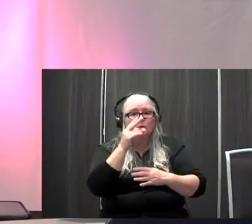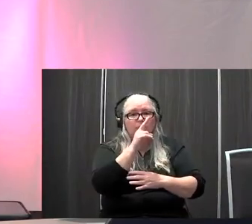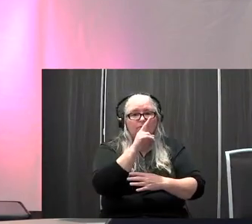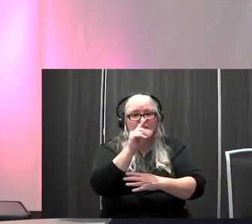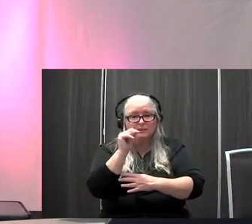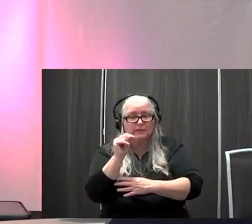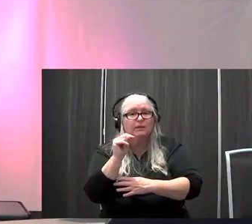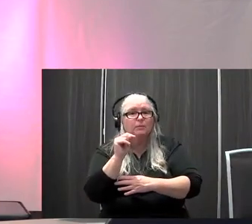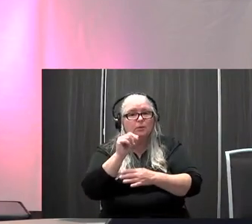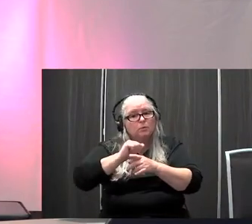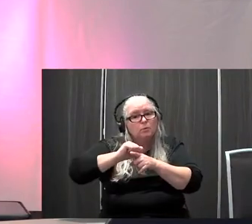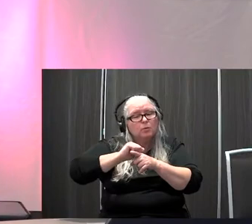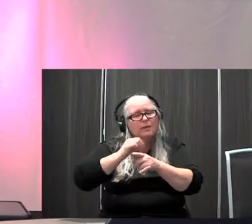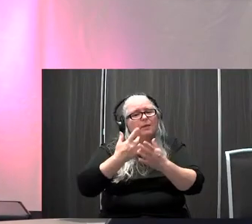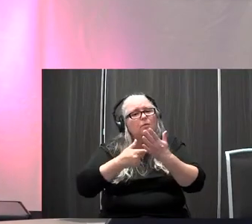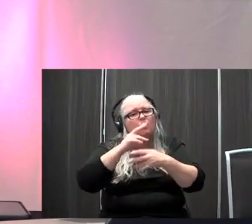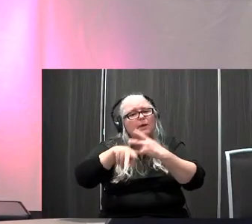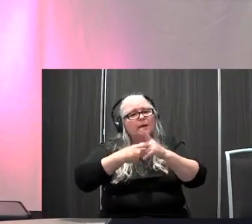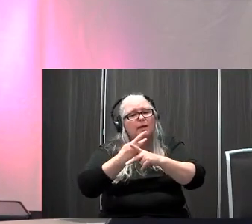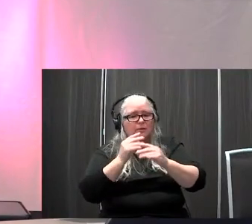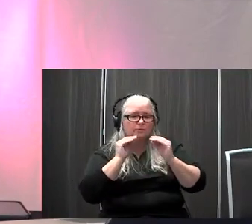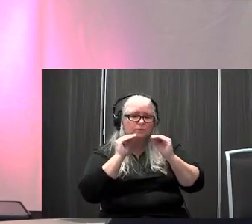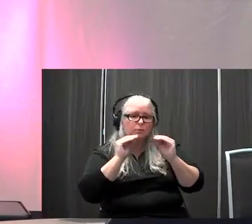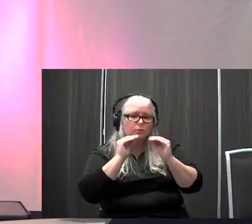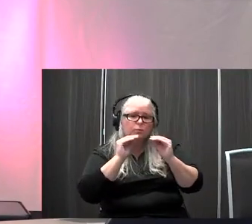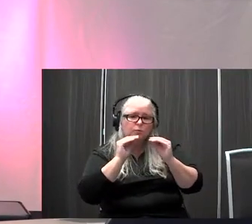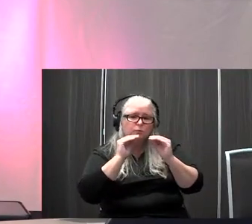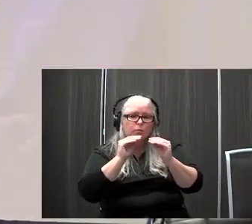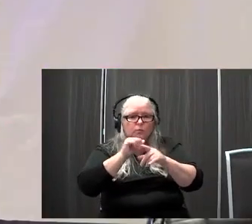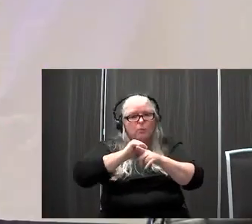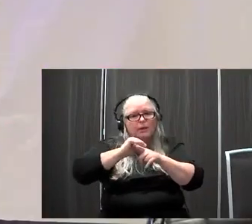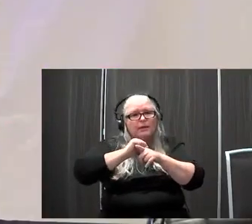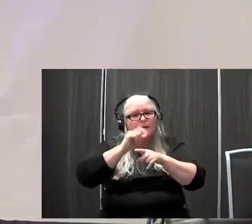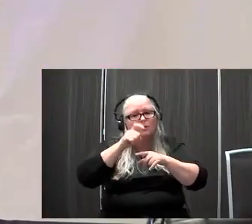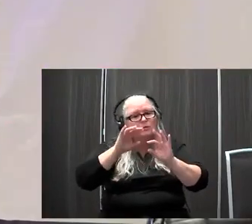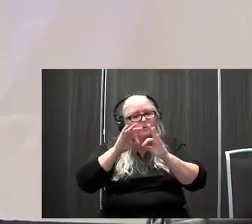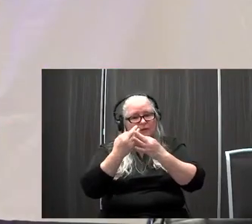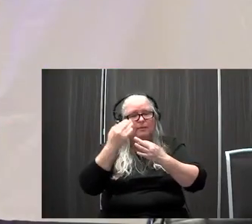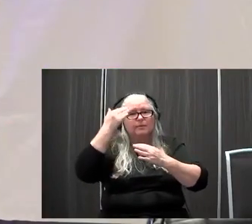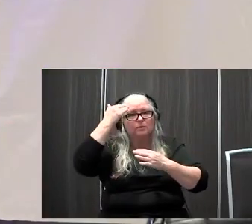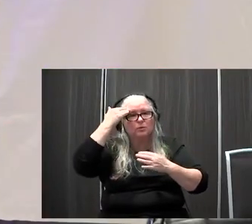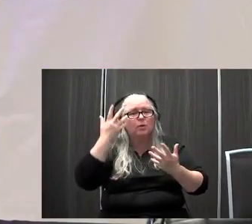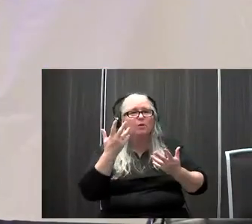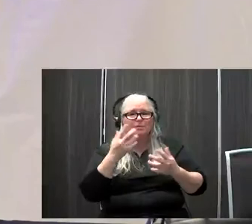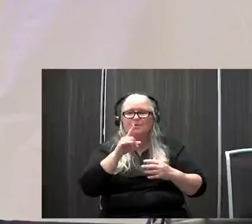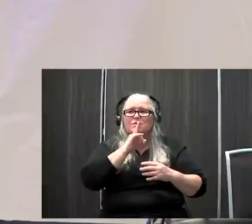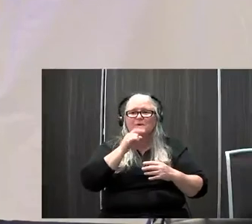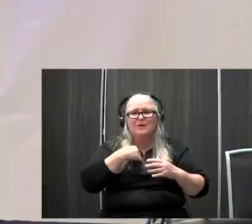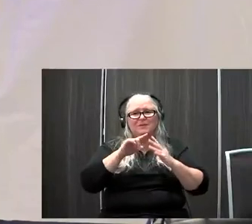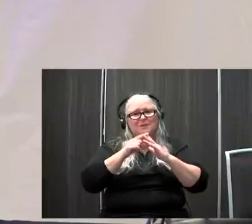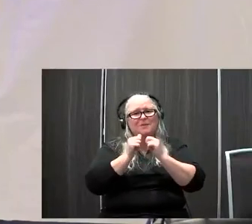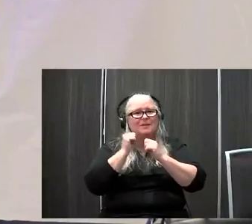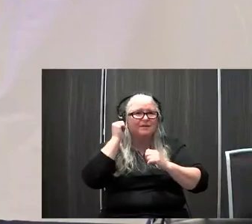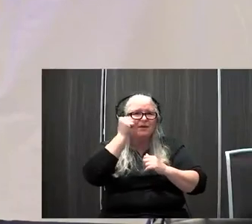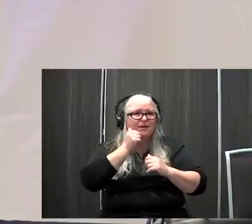kind of training history should the families look for in somebody? Sure. I'll start with the audiology piece. So now with the advent of the,